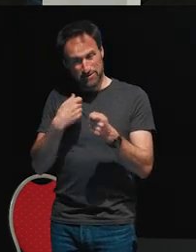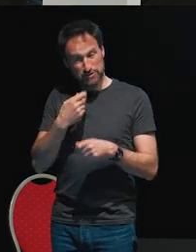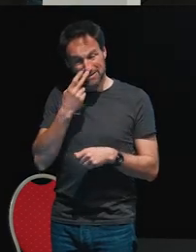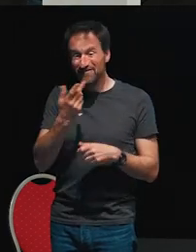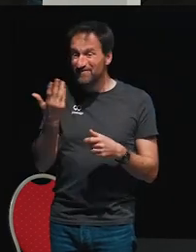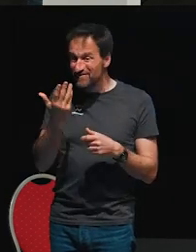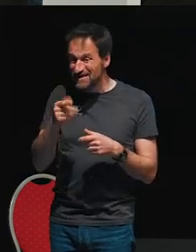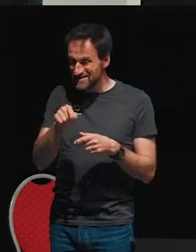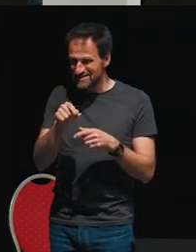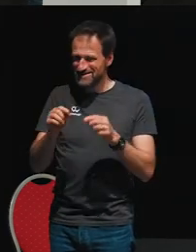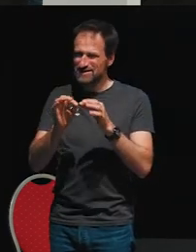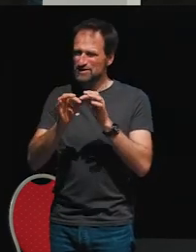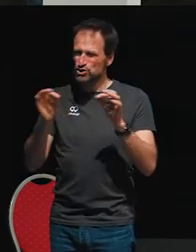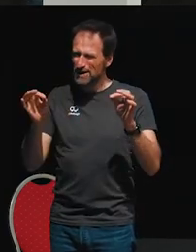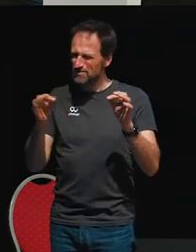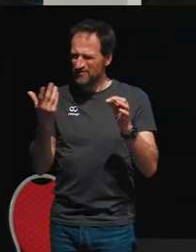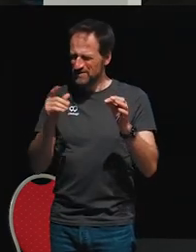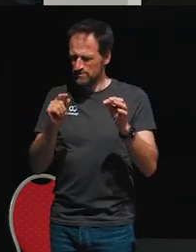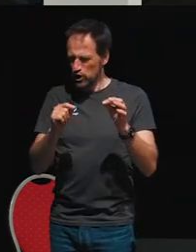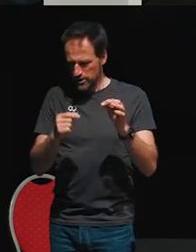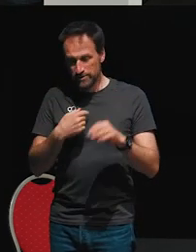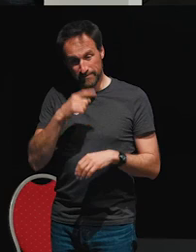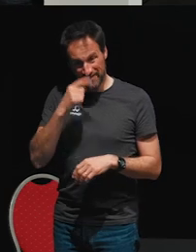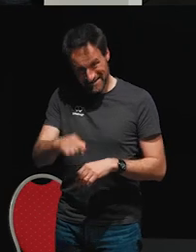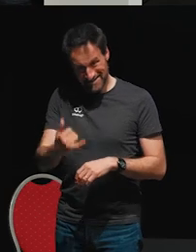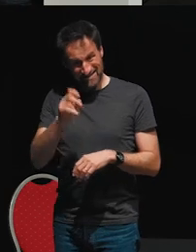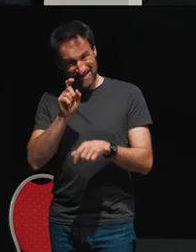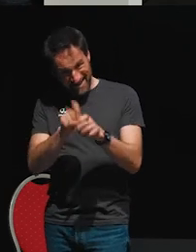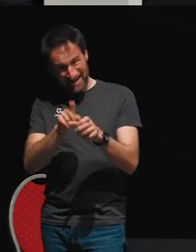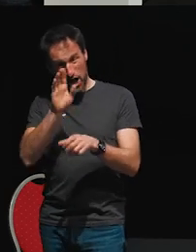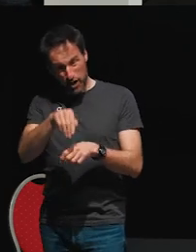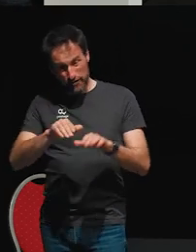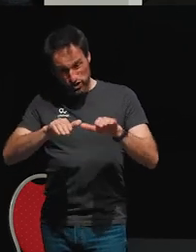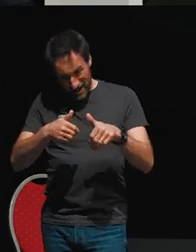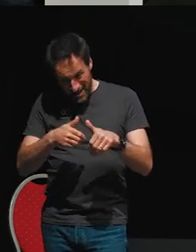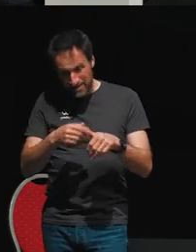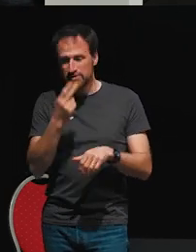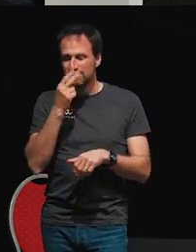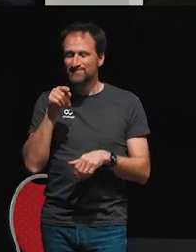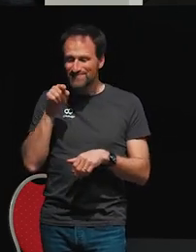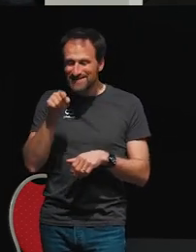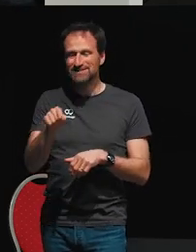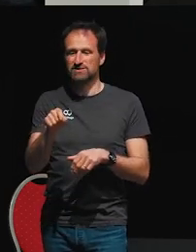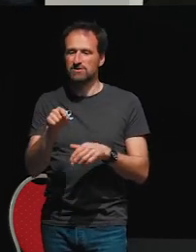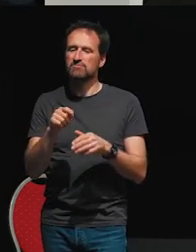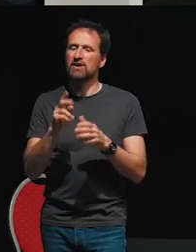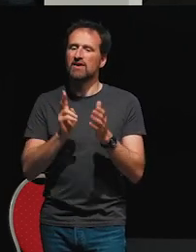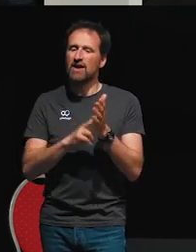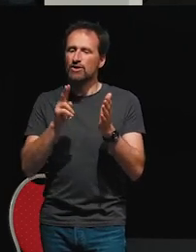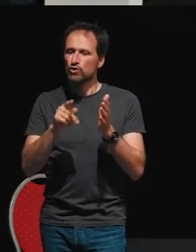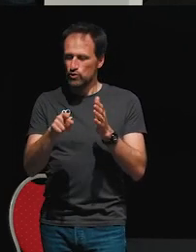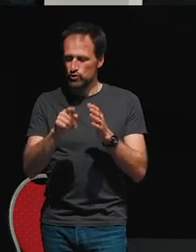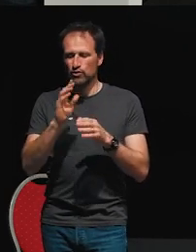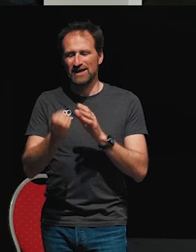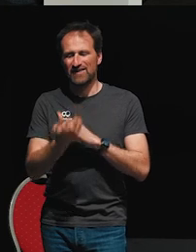emits or what does it mean when I'm talking about a stream. So now when I click start, you see it emits this value mouse event. Click it again. We see